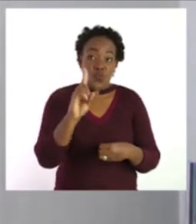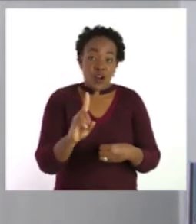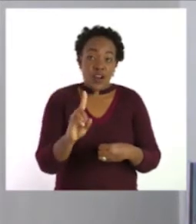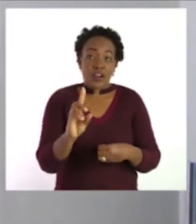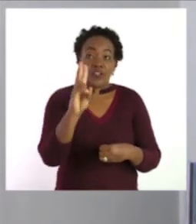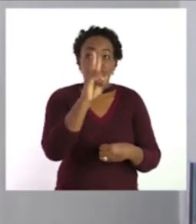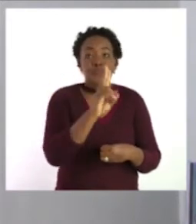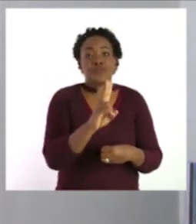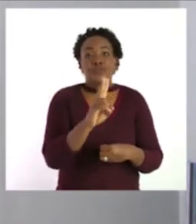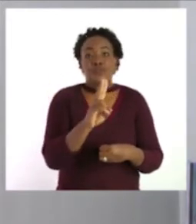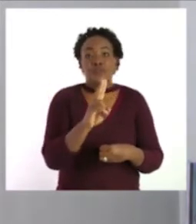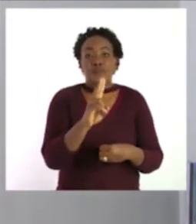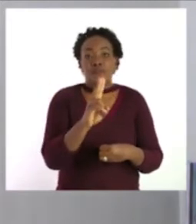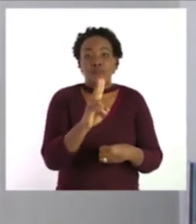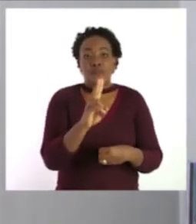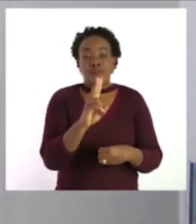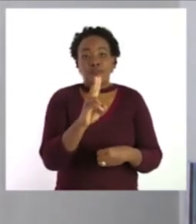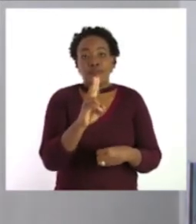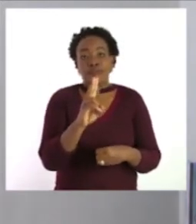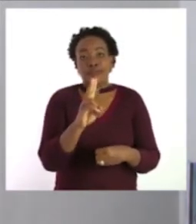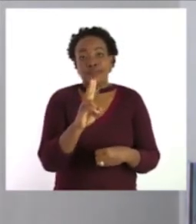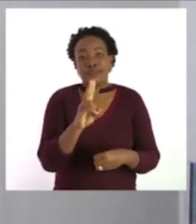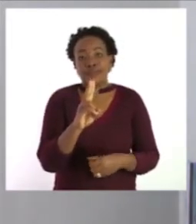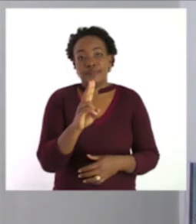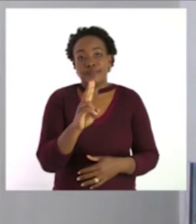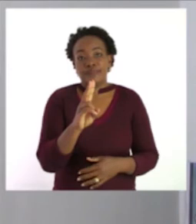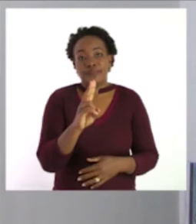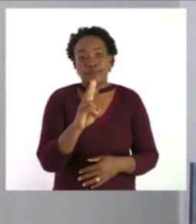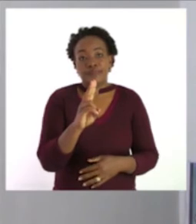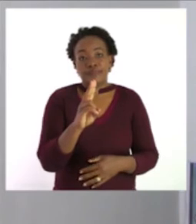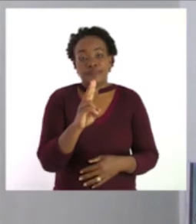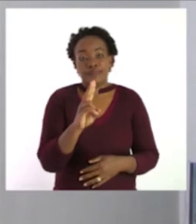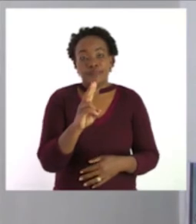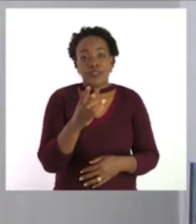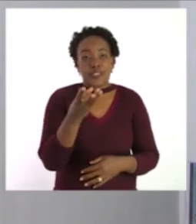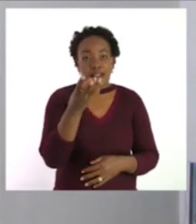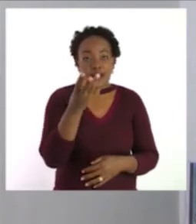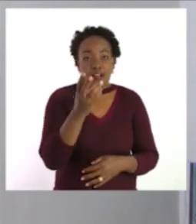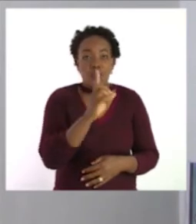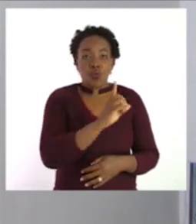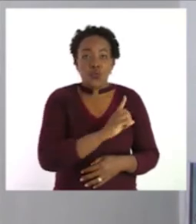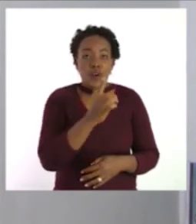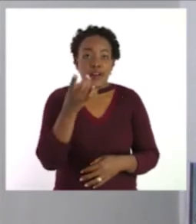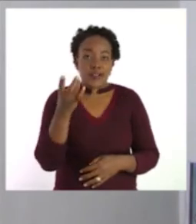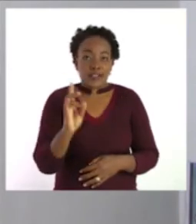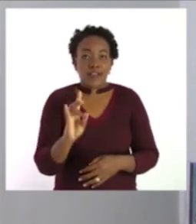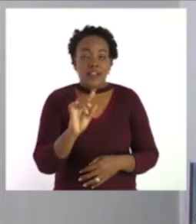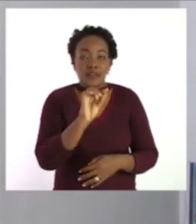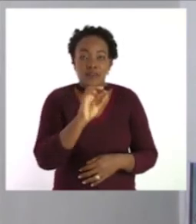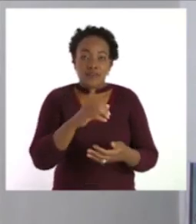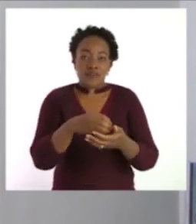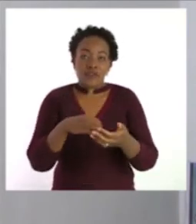So, 17 minus 2